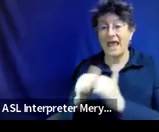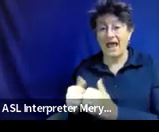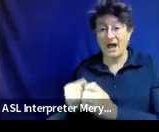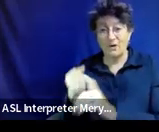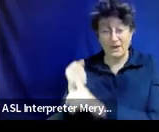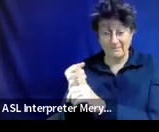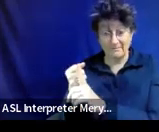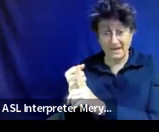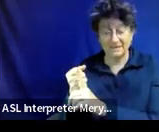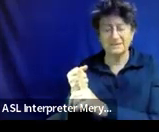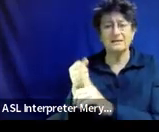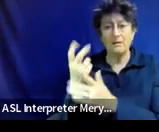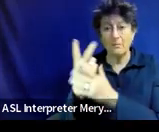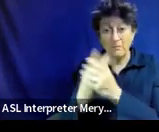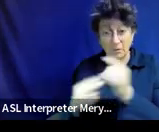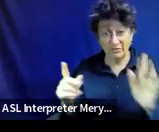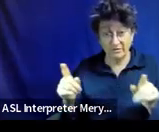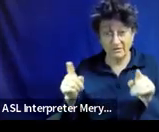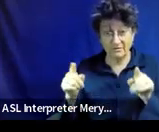those pieces.